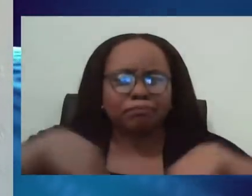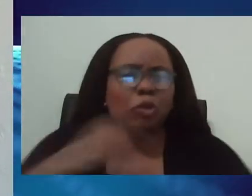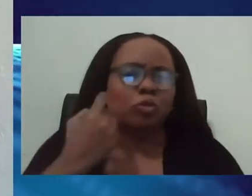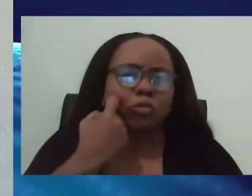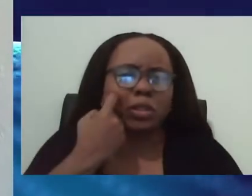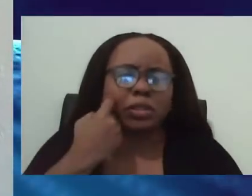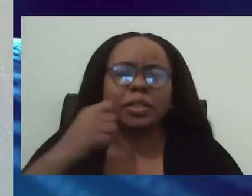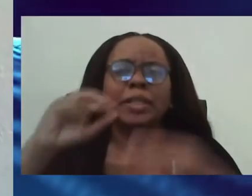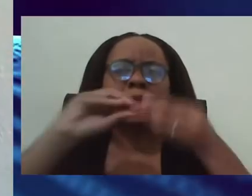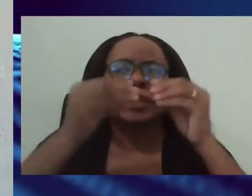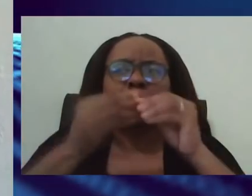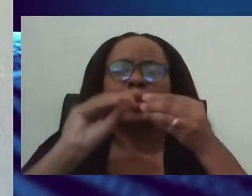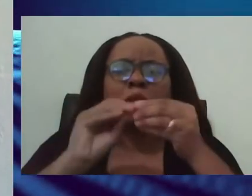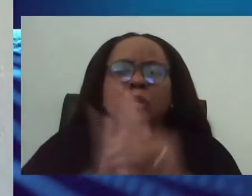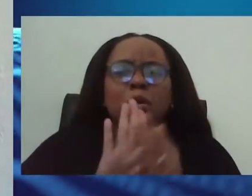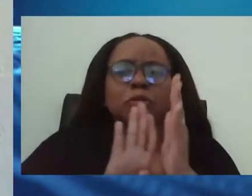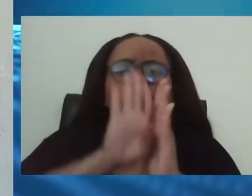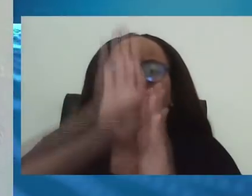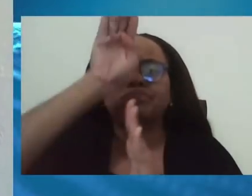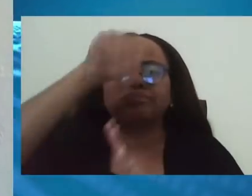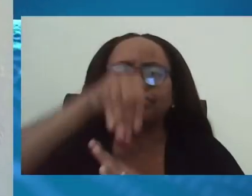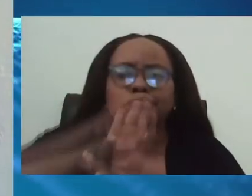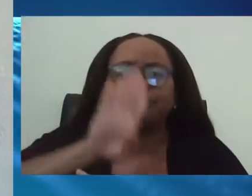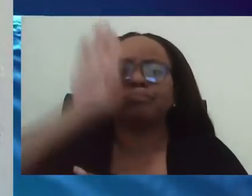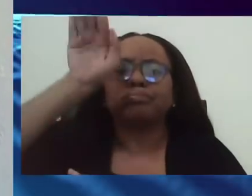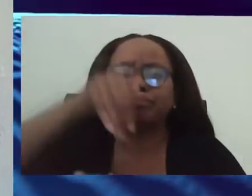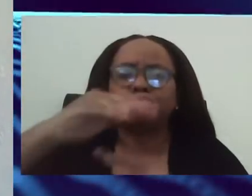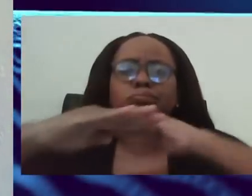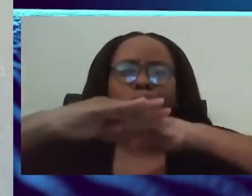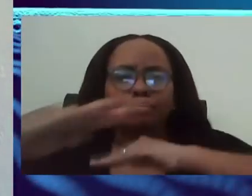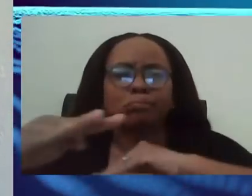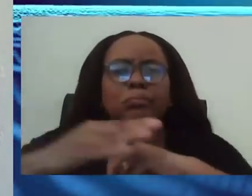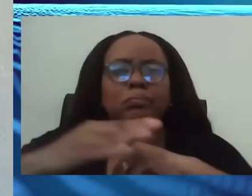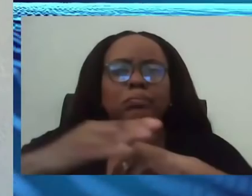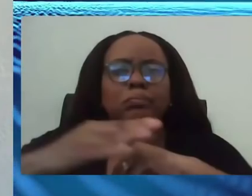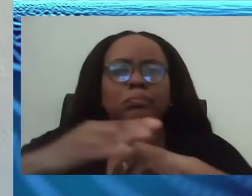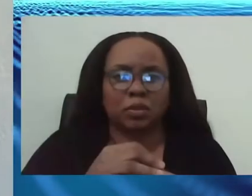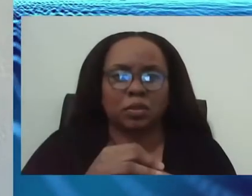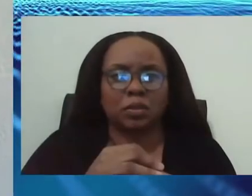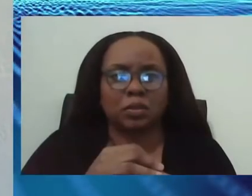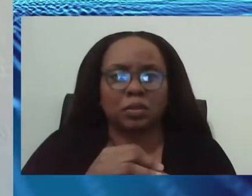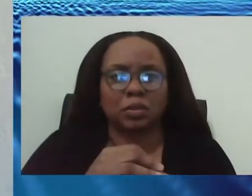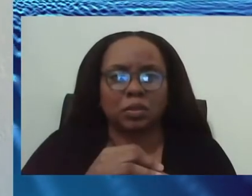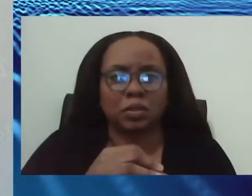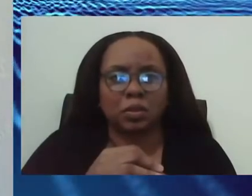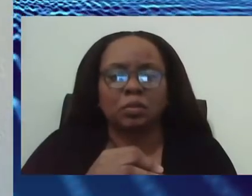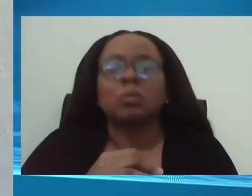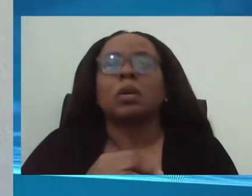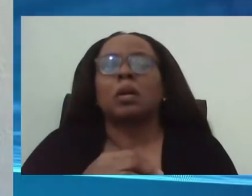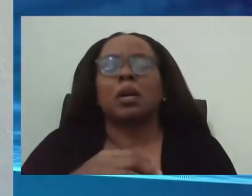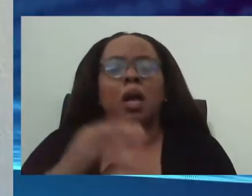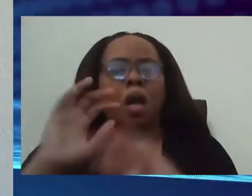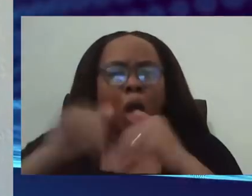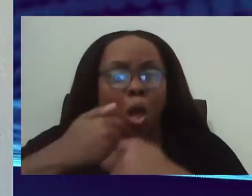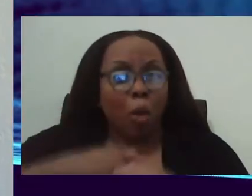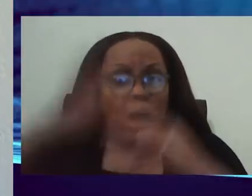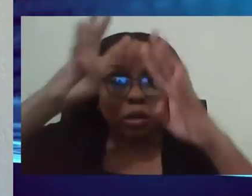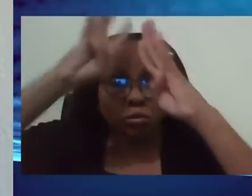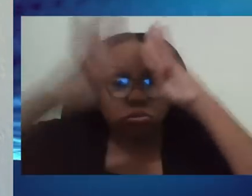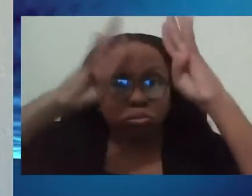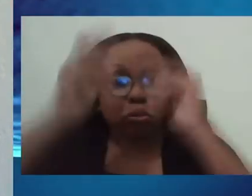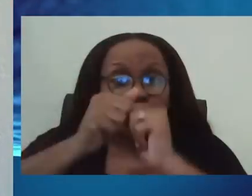I'll tell you some of the basic things in the model. One, you know, the virus is going to be multiplying. So we,